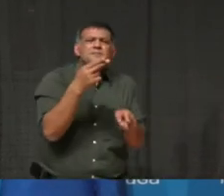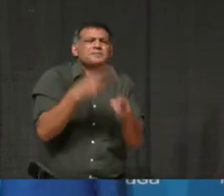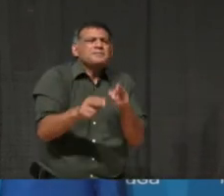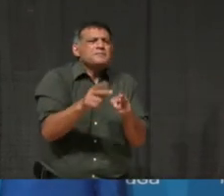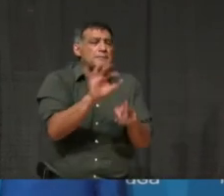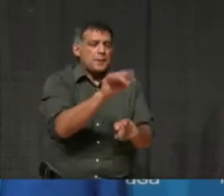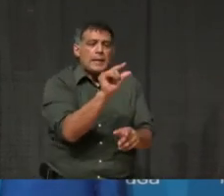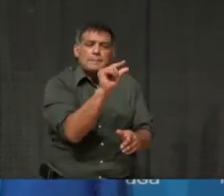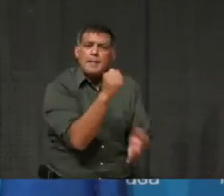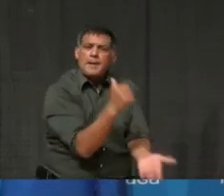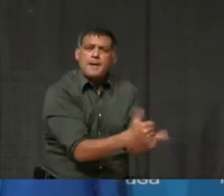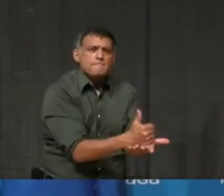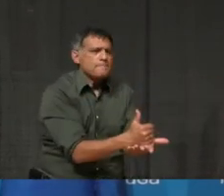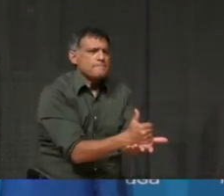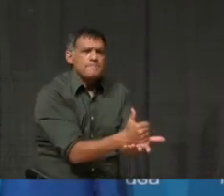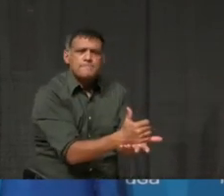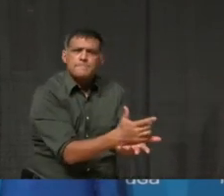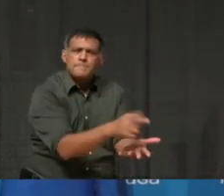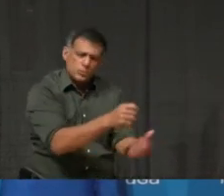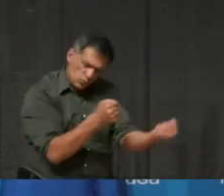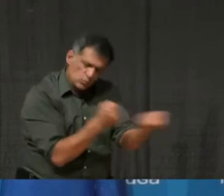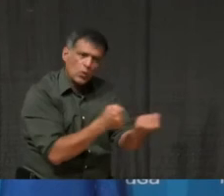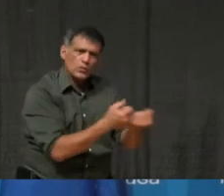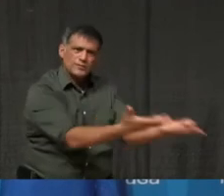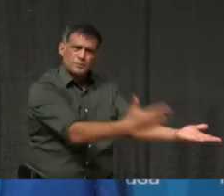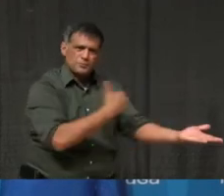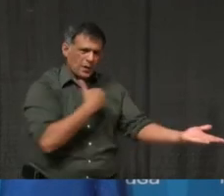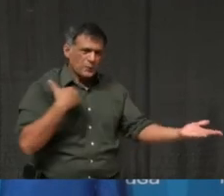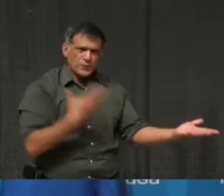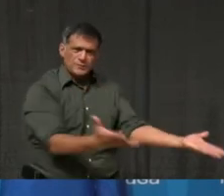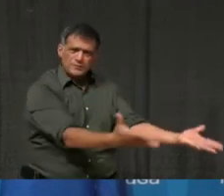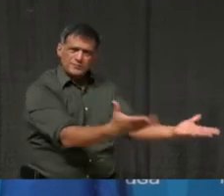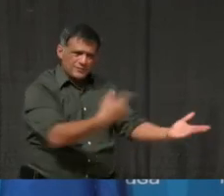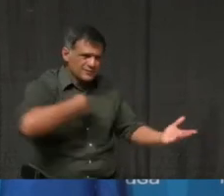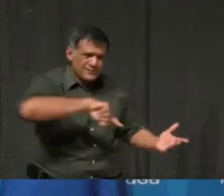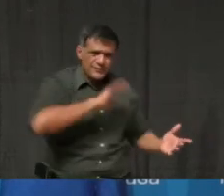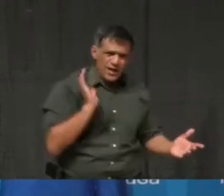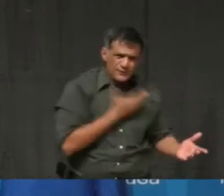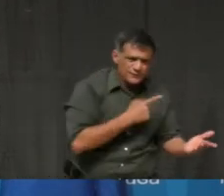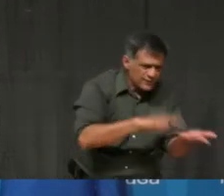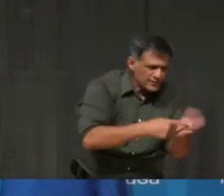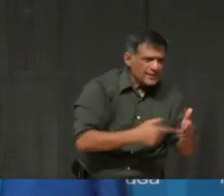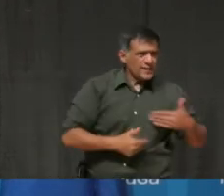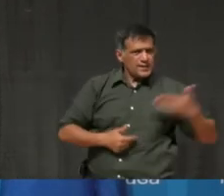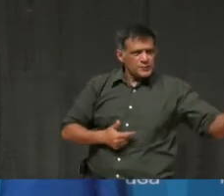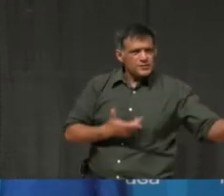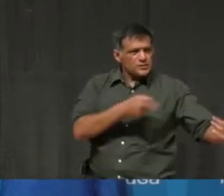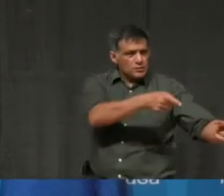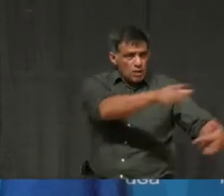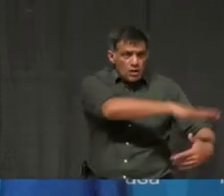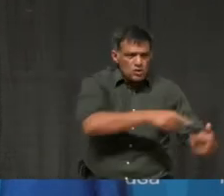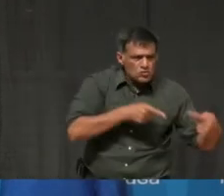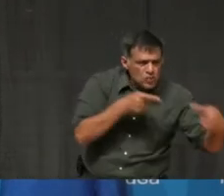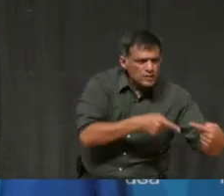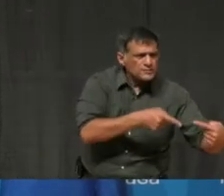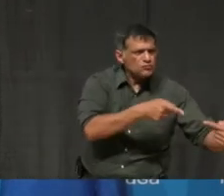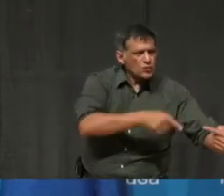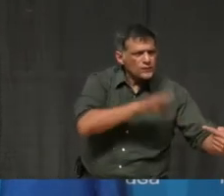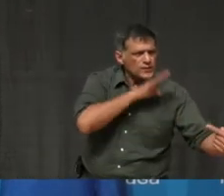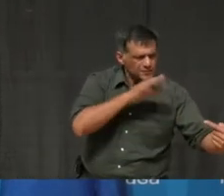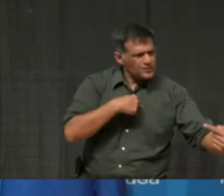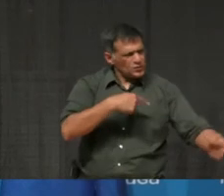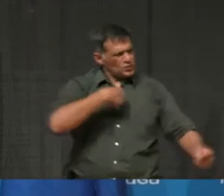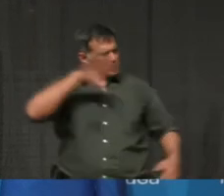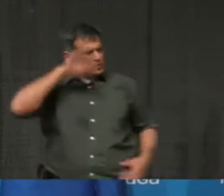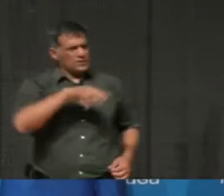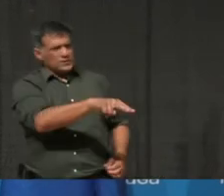those members of their community that are our friends and our neighbours and the struggling small business owners who we all know and